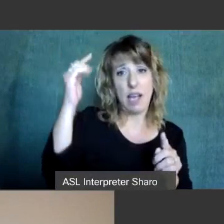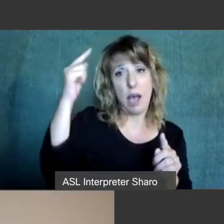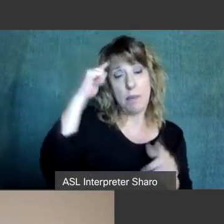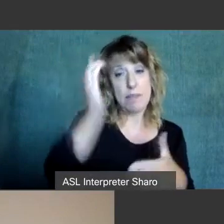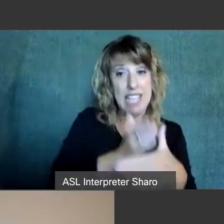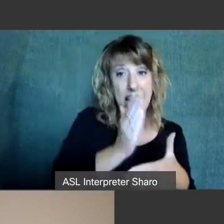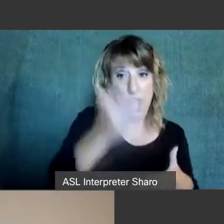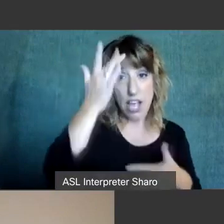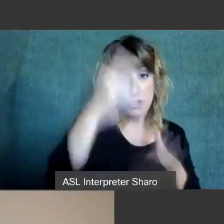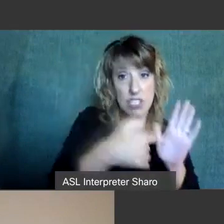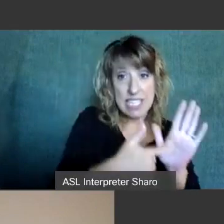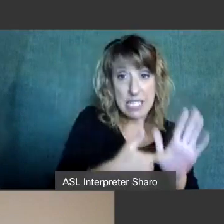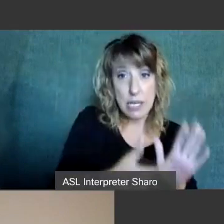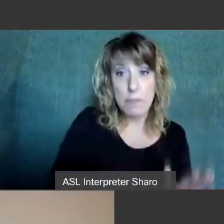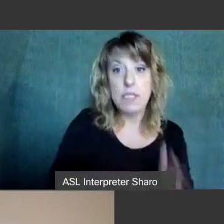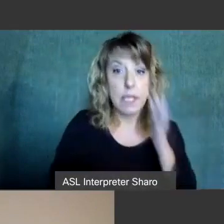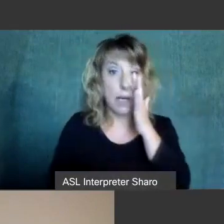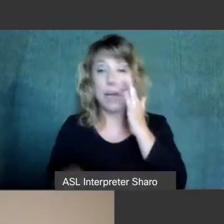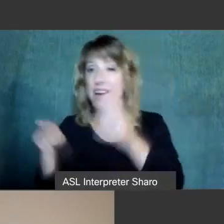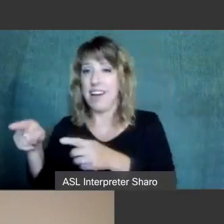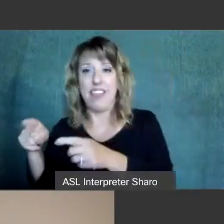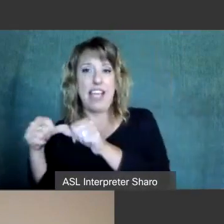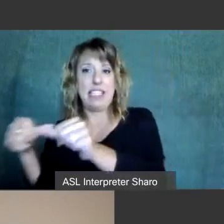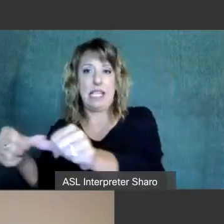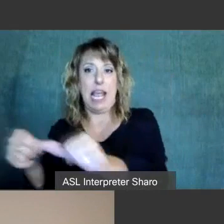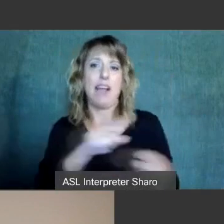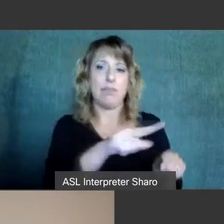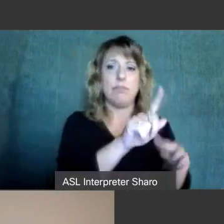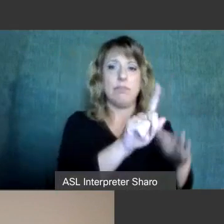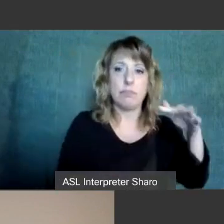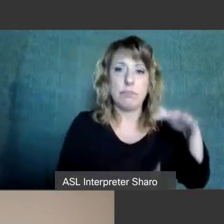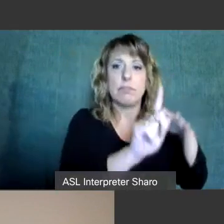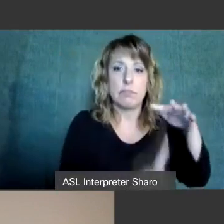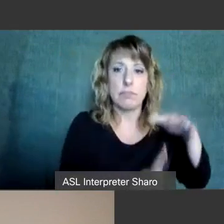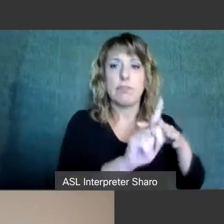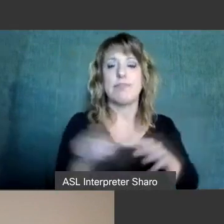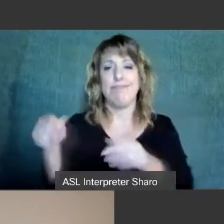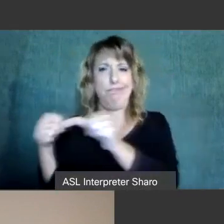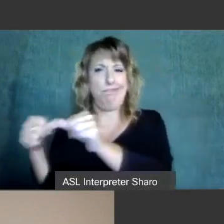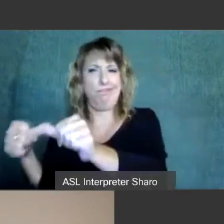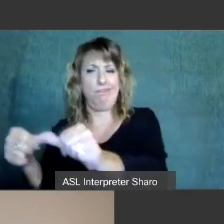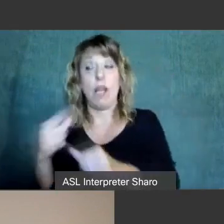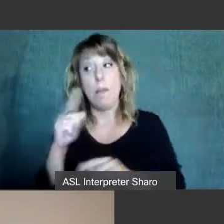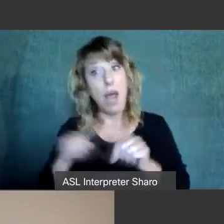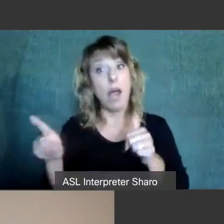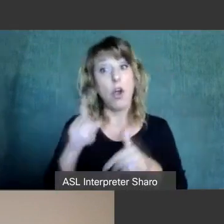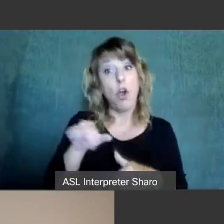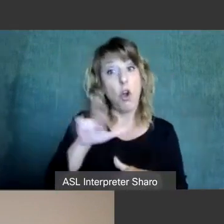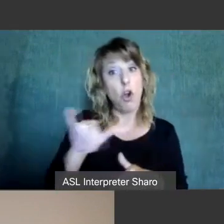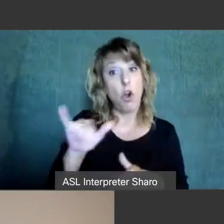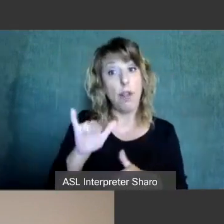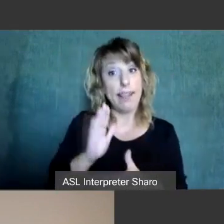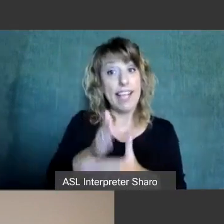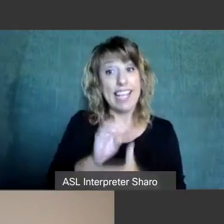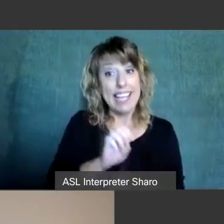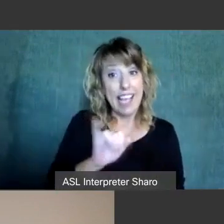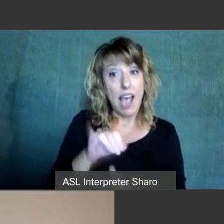higher functioning persons on the spectrum oftentimes through early intervention in childhood